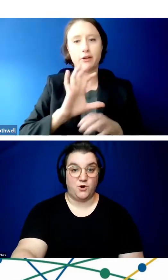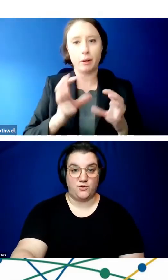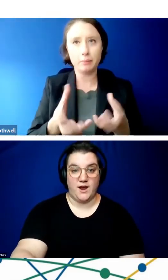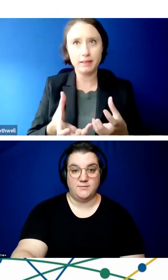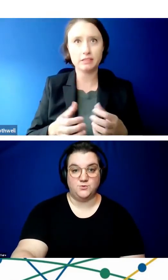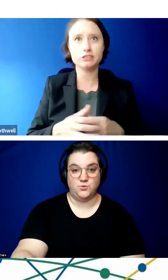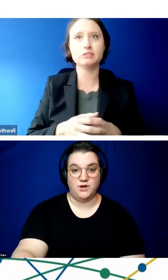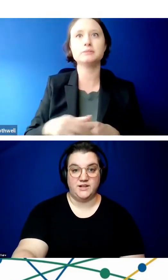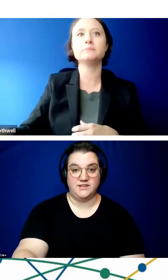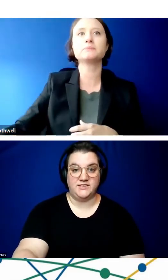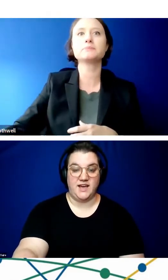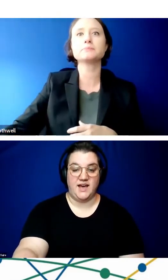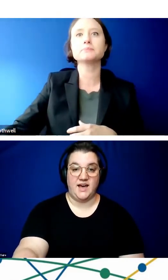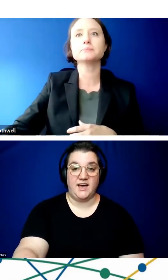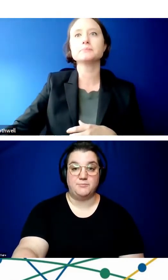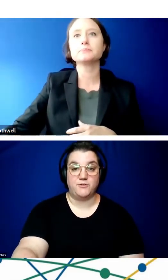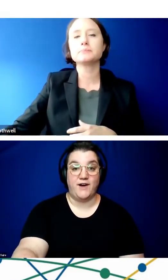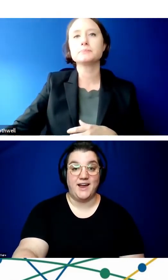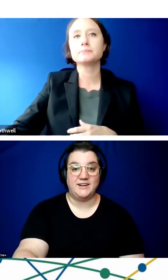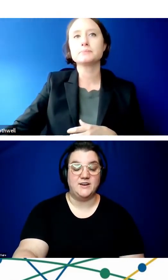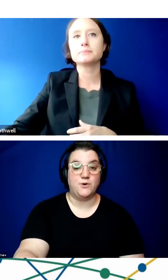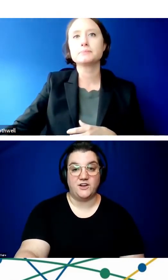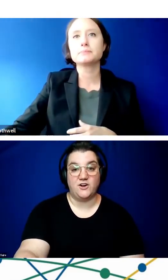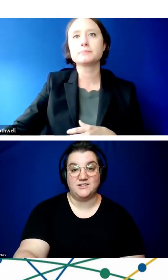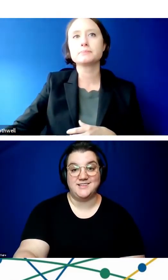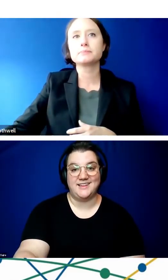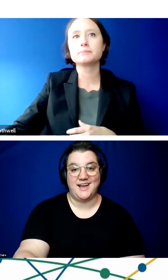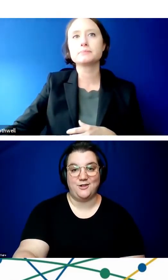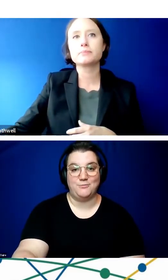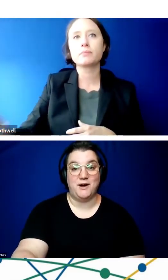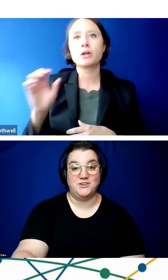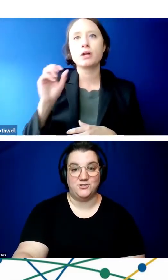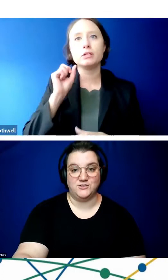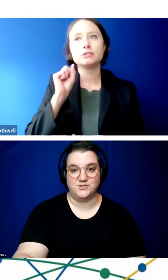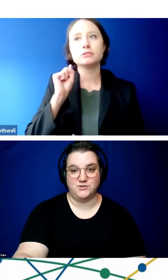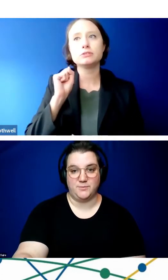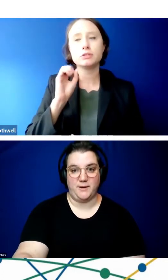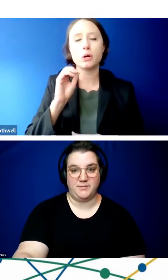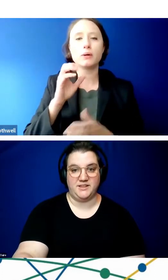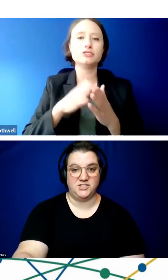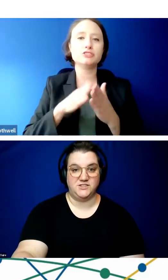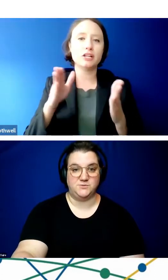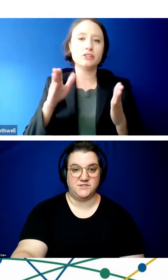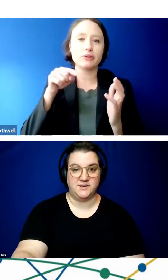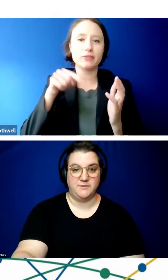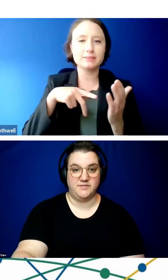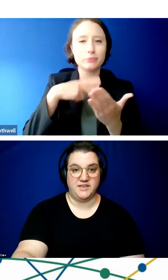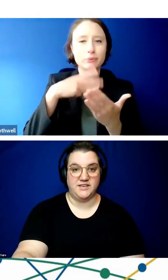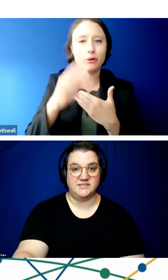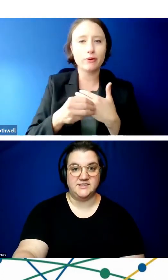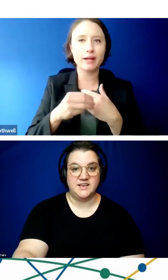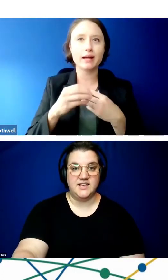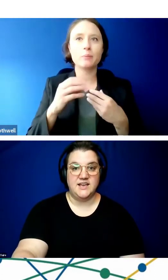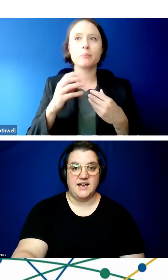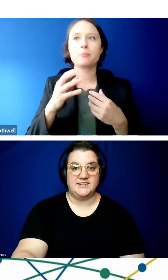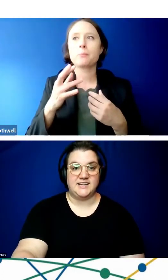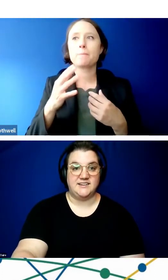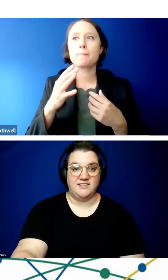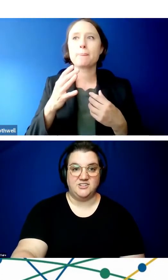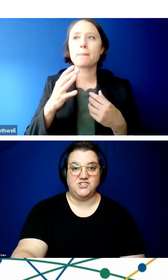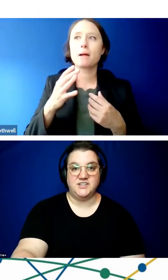some of these programs would provide what they call telehealth bundles to their populations with some of these